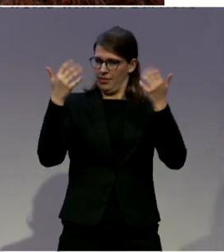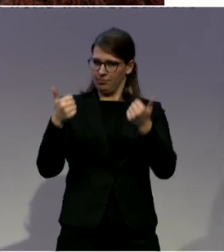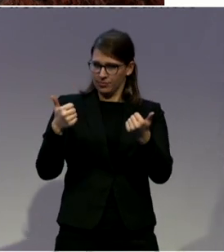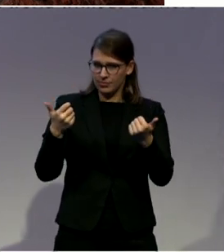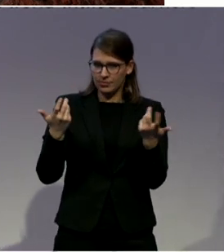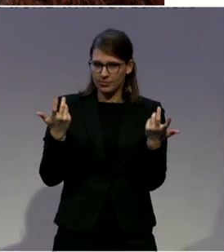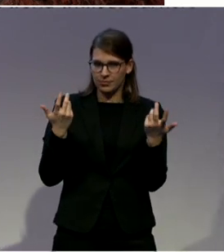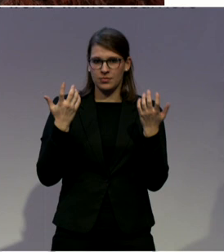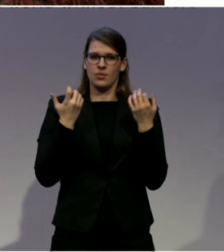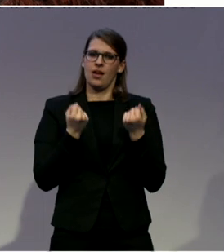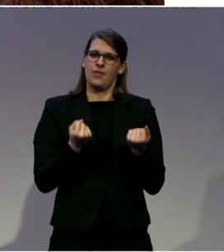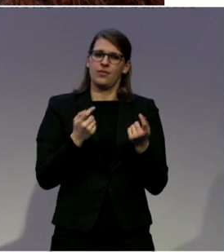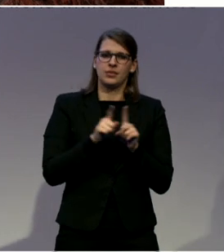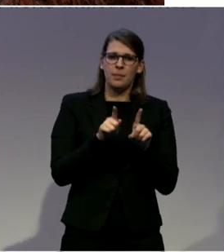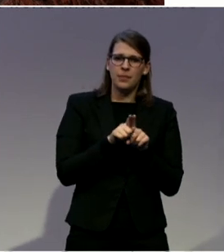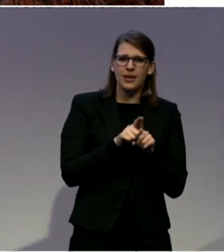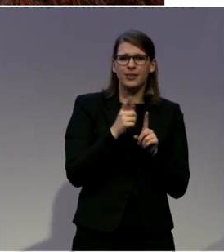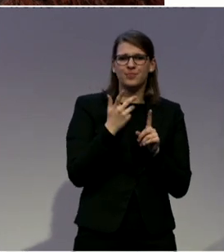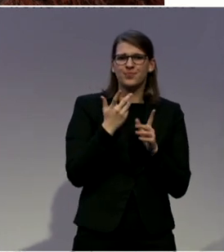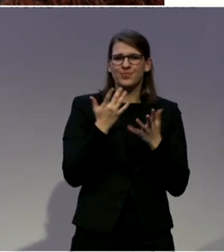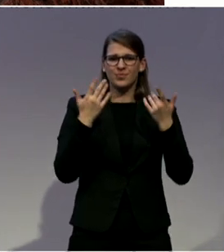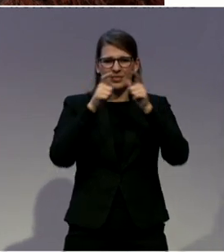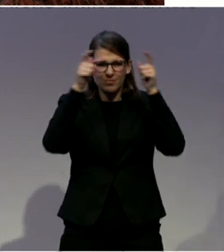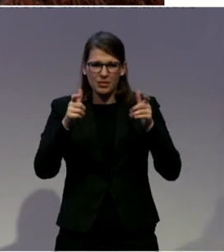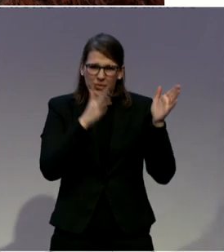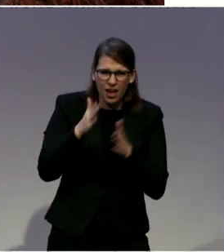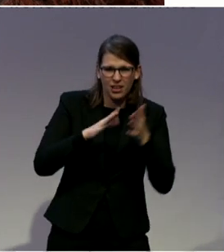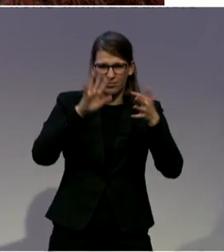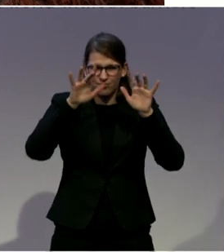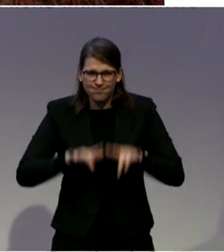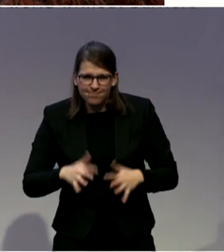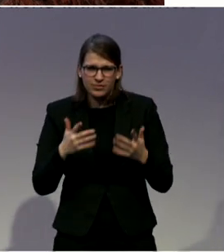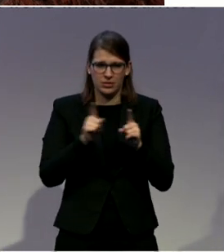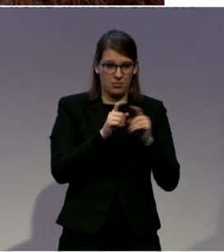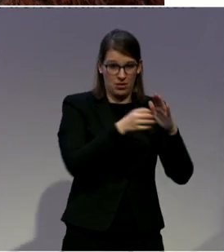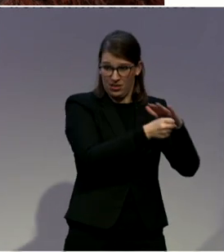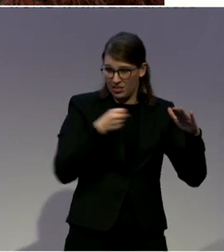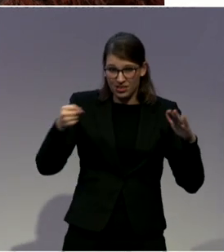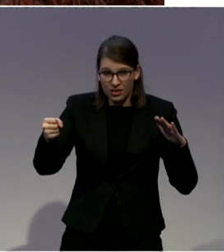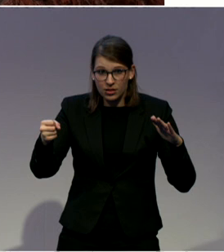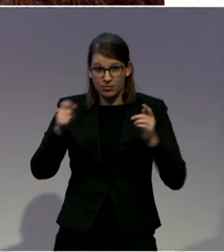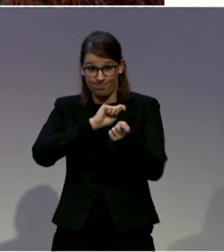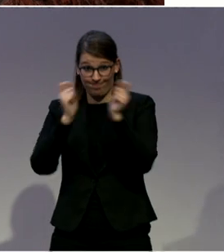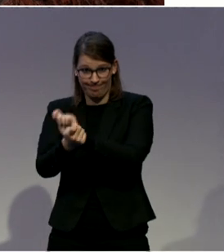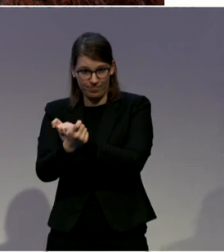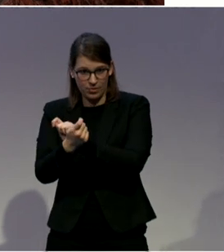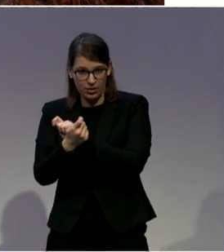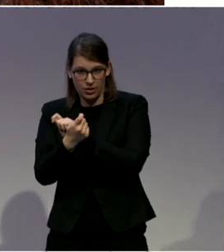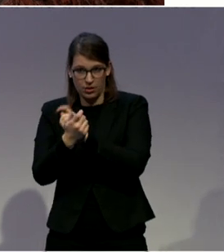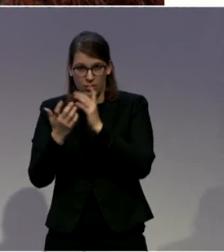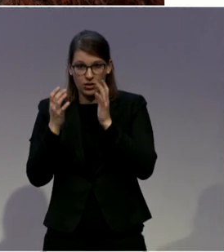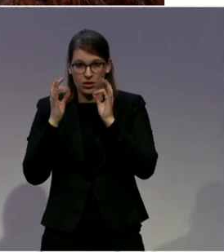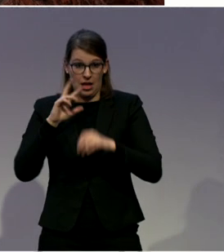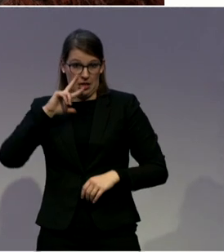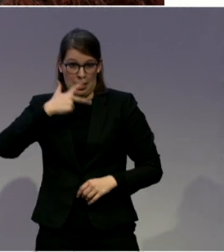policy in Ireland around deinstitutionalization. But on the other side of the gulf were practices and mindsets, which by and large